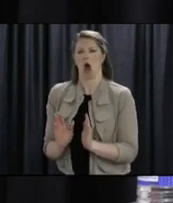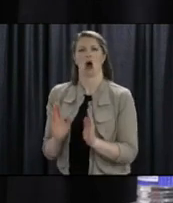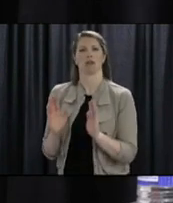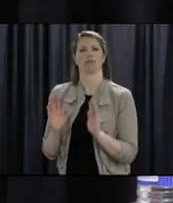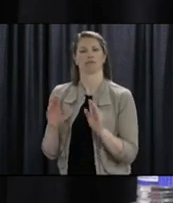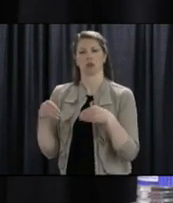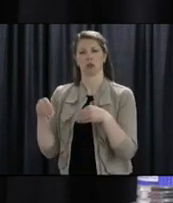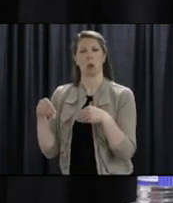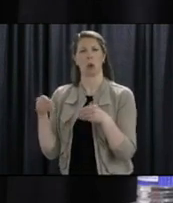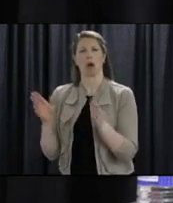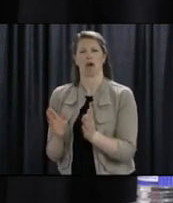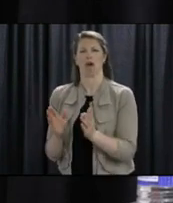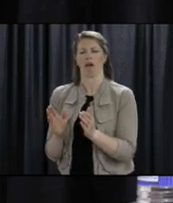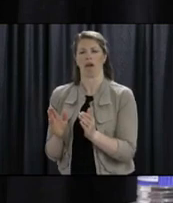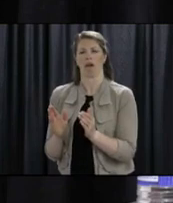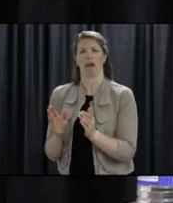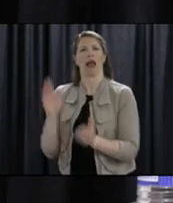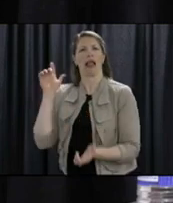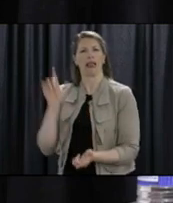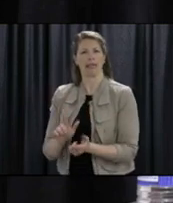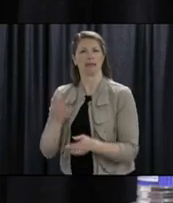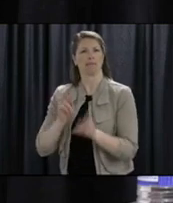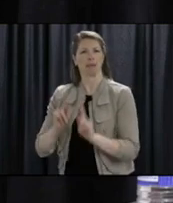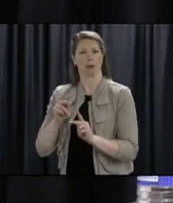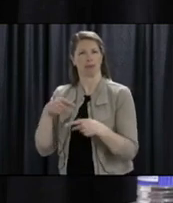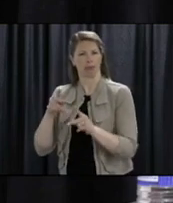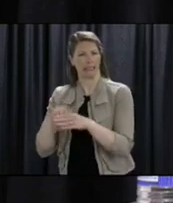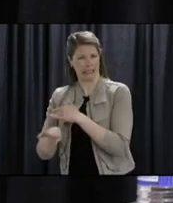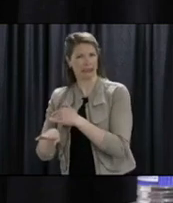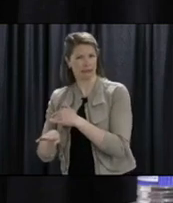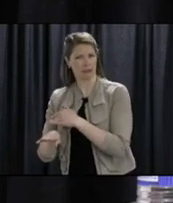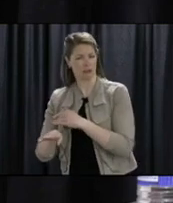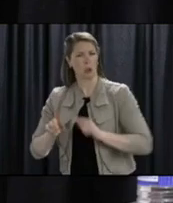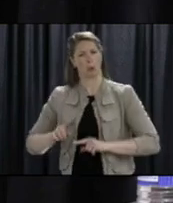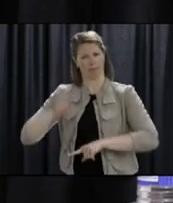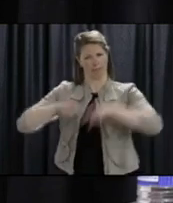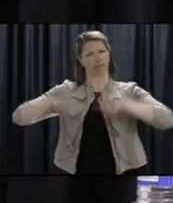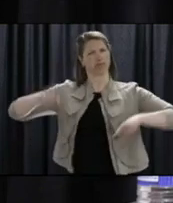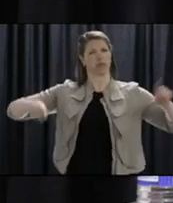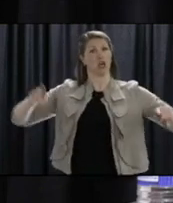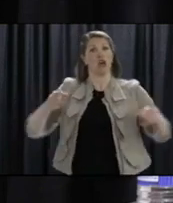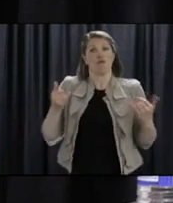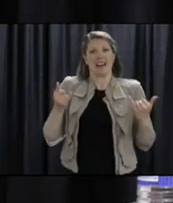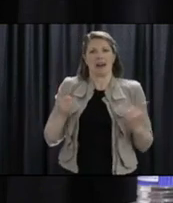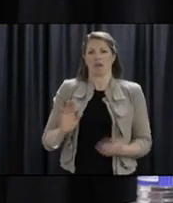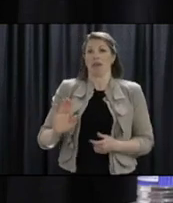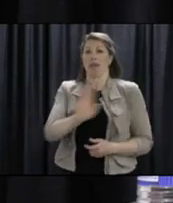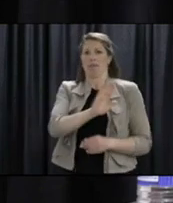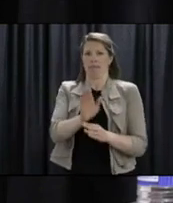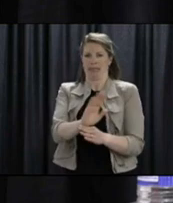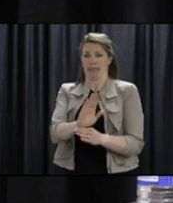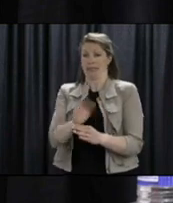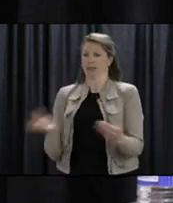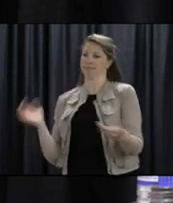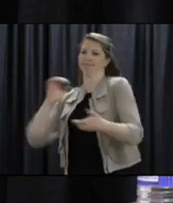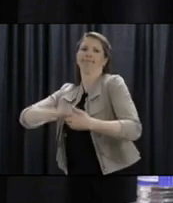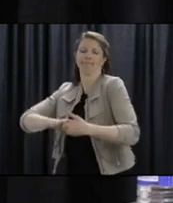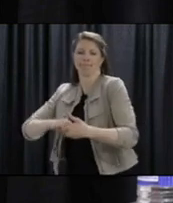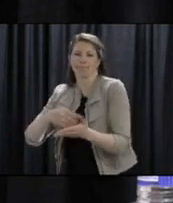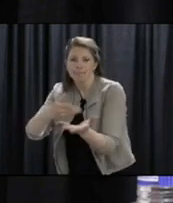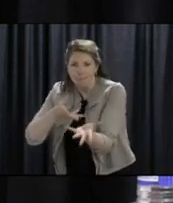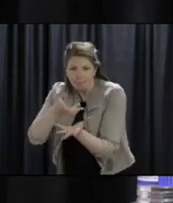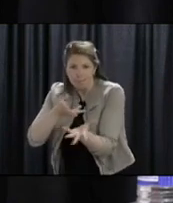say, to see in a smaller store. But all those details are being worked out at